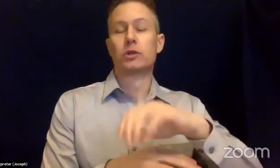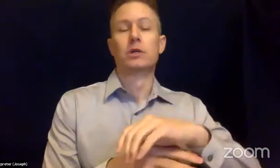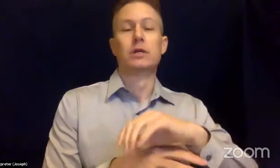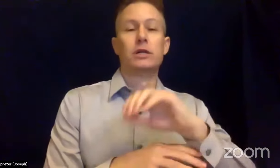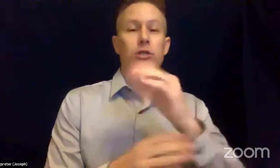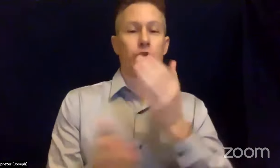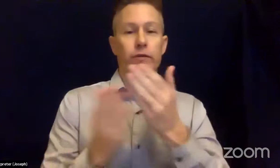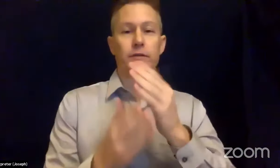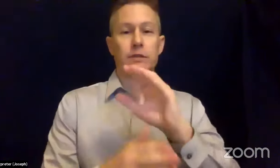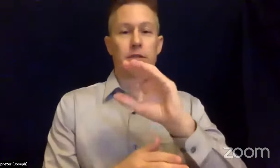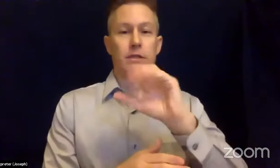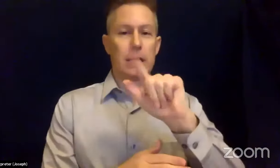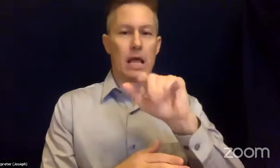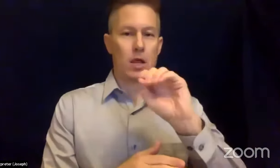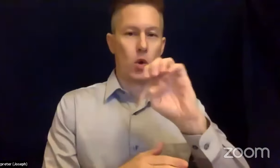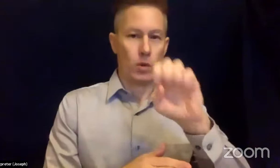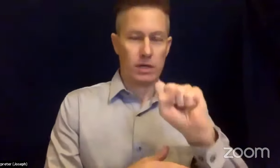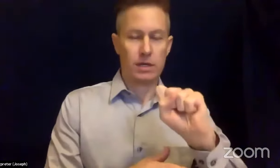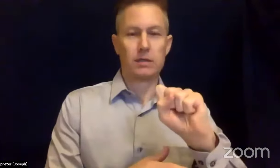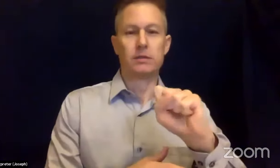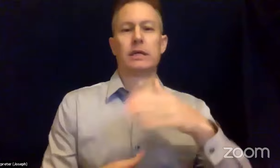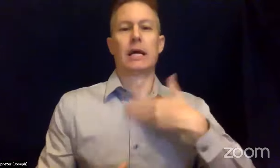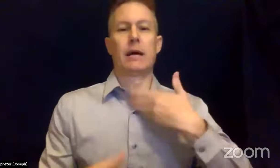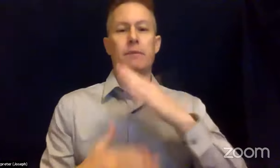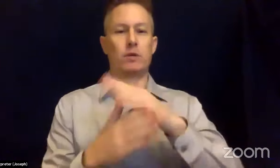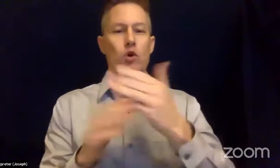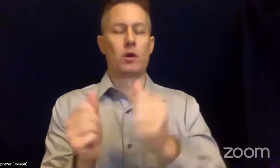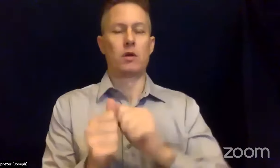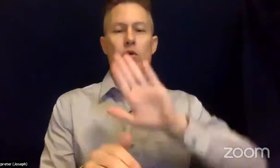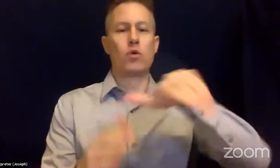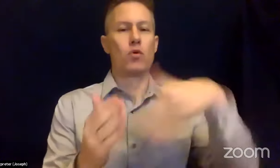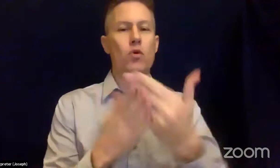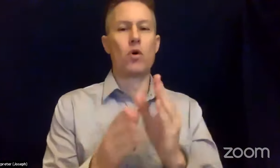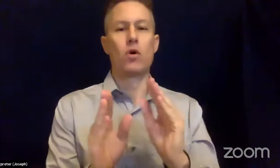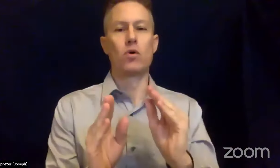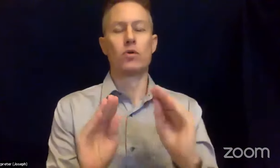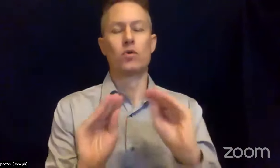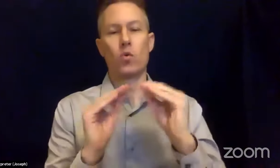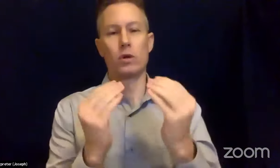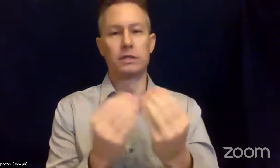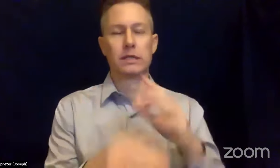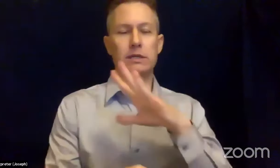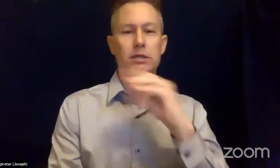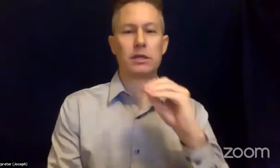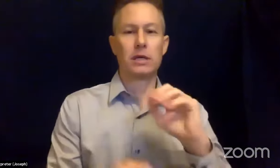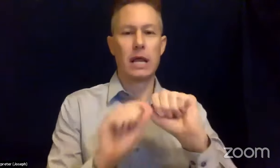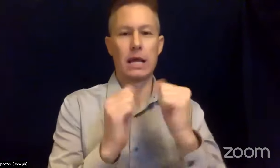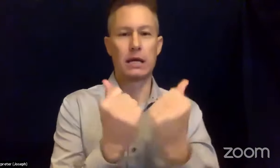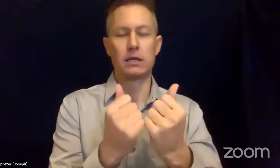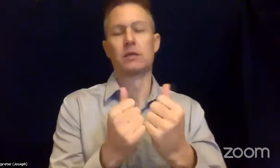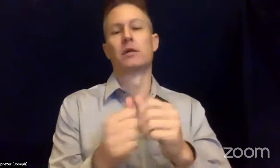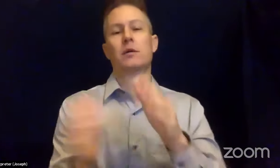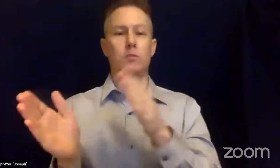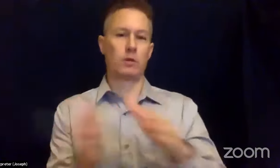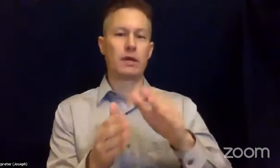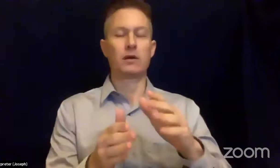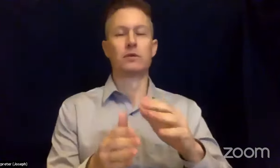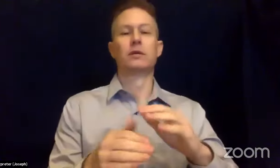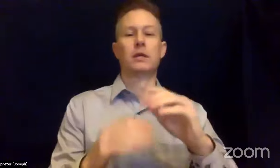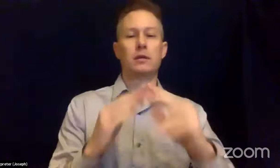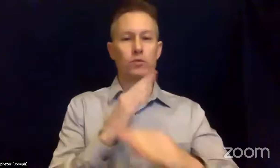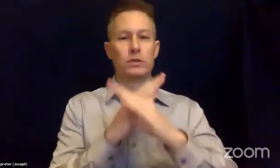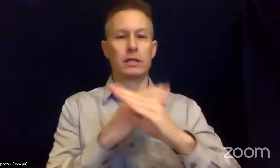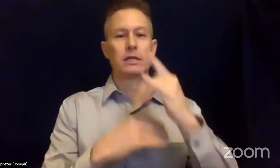is pleased to partner with each of the presenting organizations and agencies in preparing and protecting Californians every day.